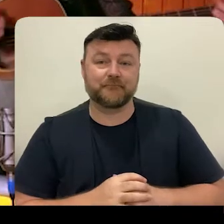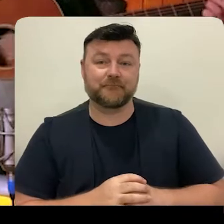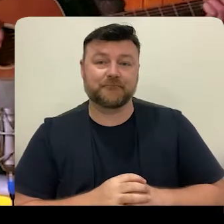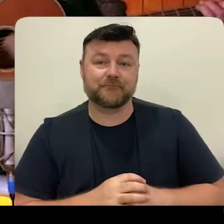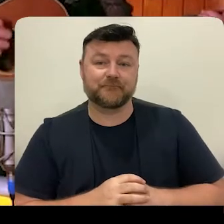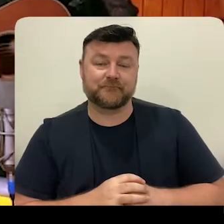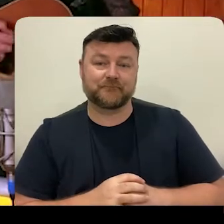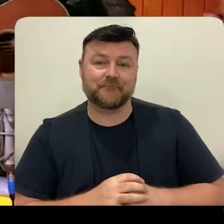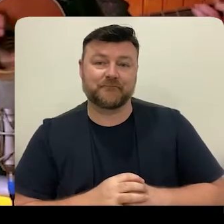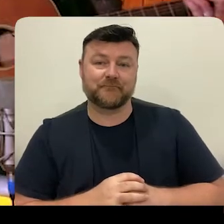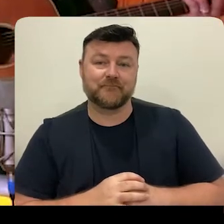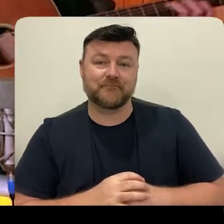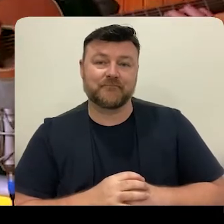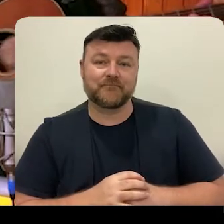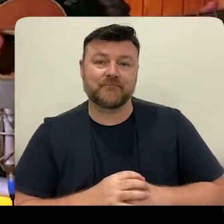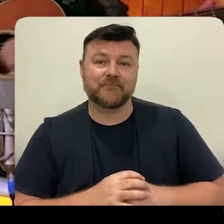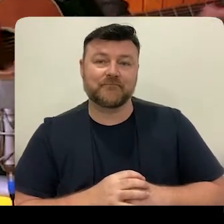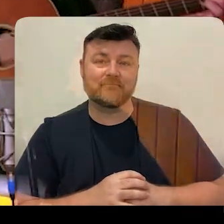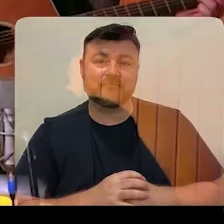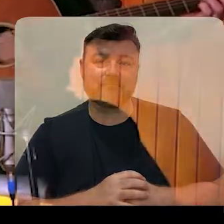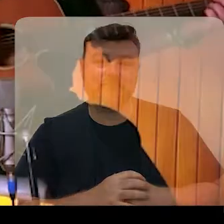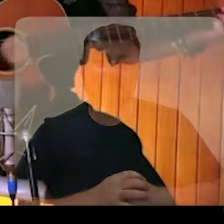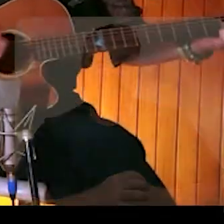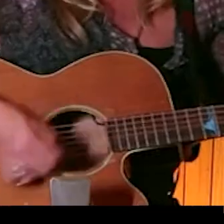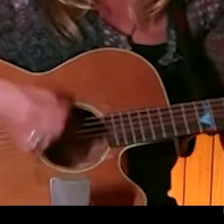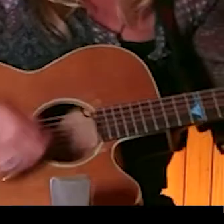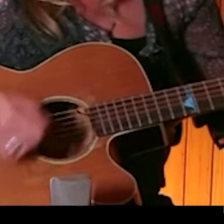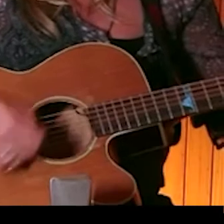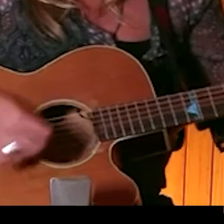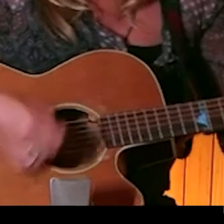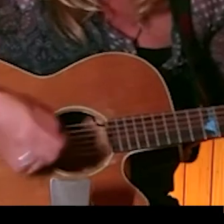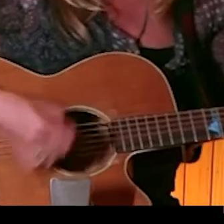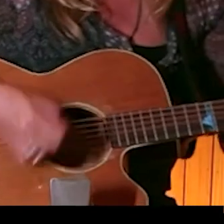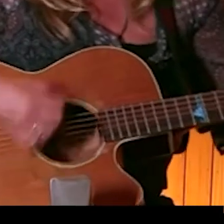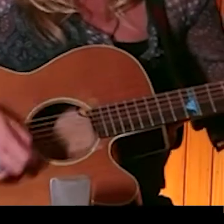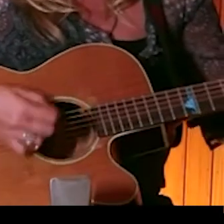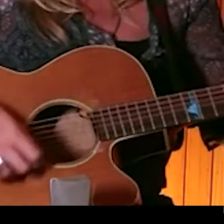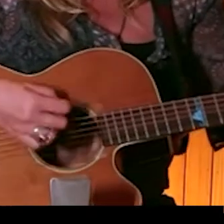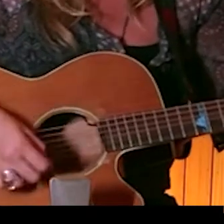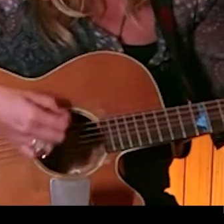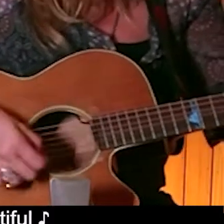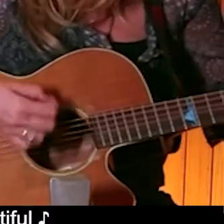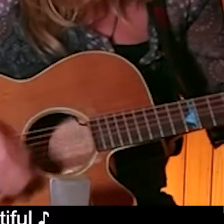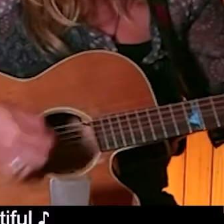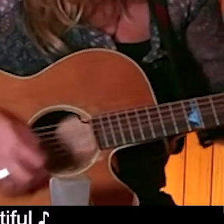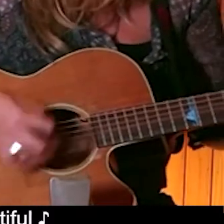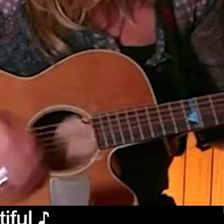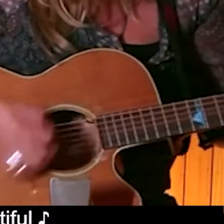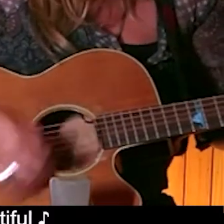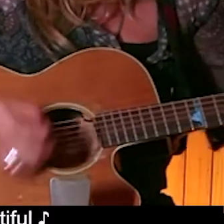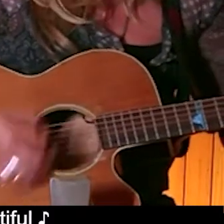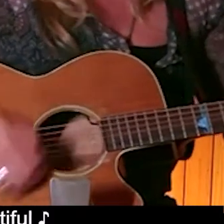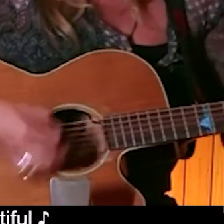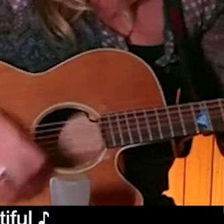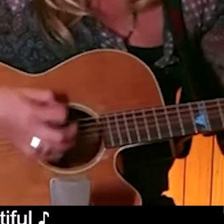-da-da-da-da-da-da-da-da-da-da-da-da-da-da-da-da-da-da-da-da-da-da-da-da-da-da